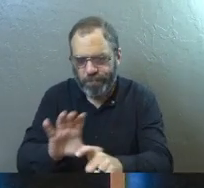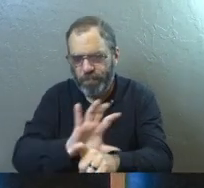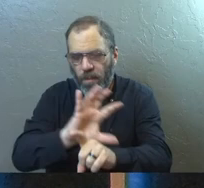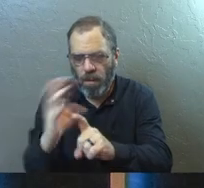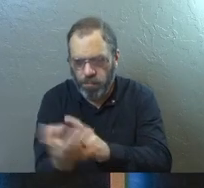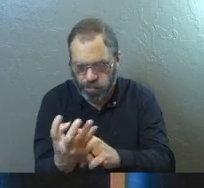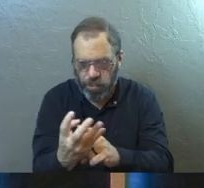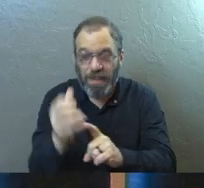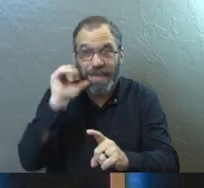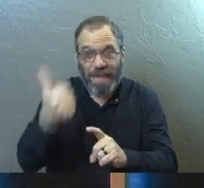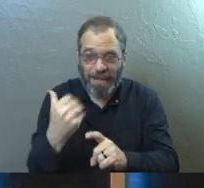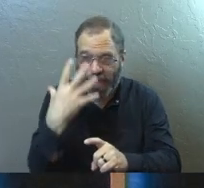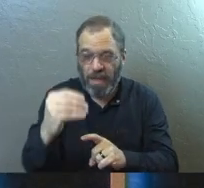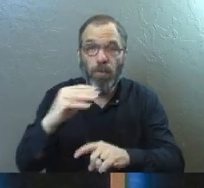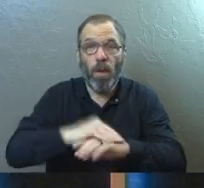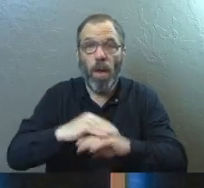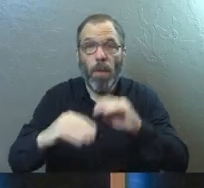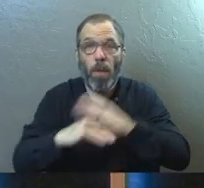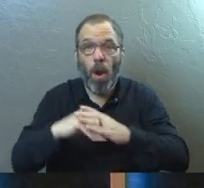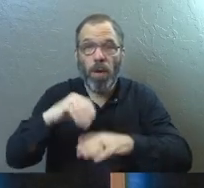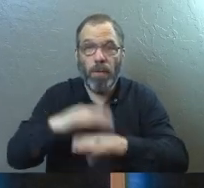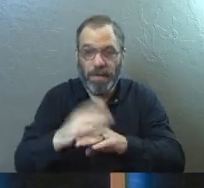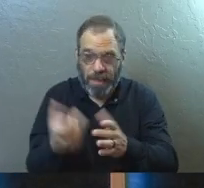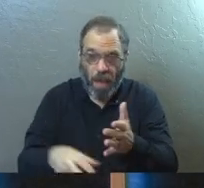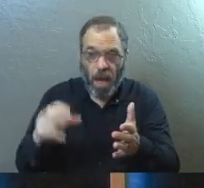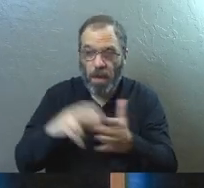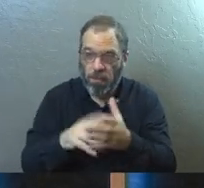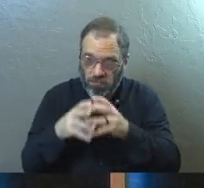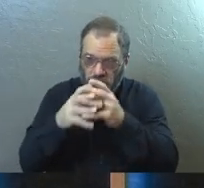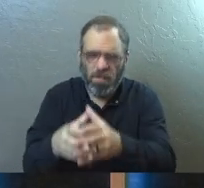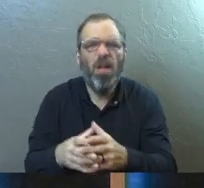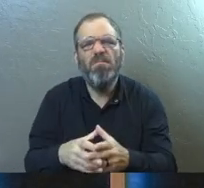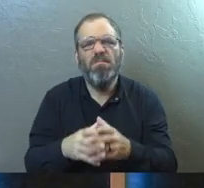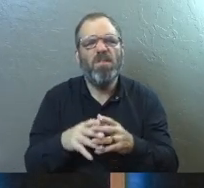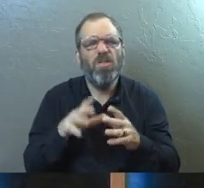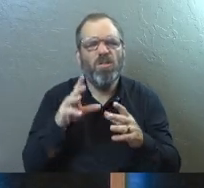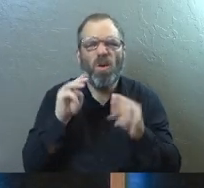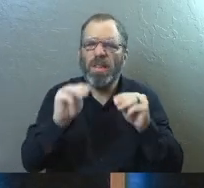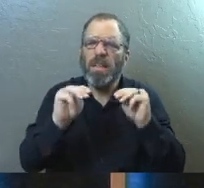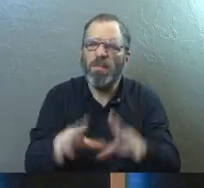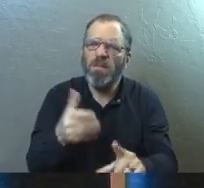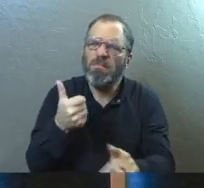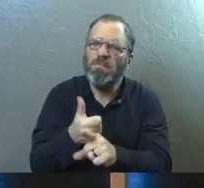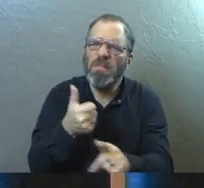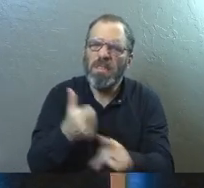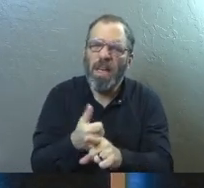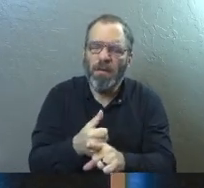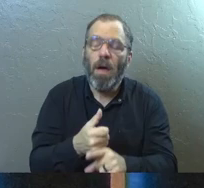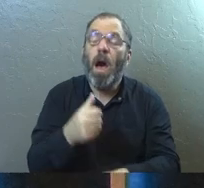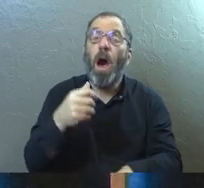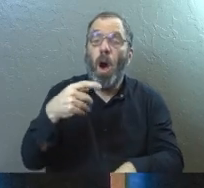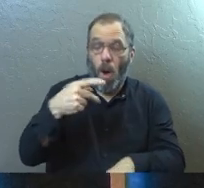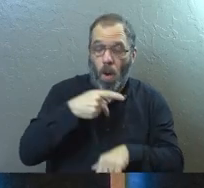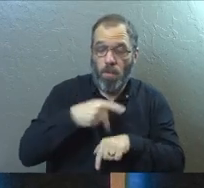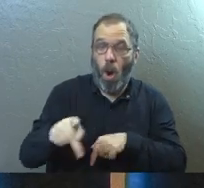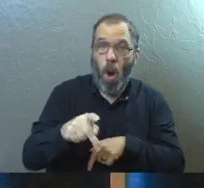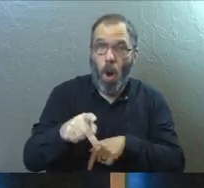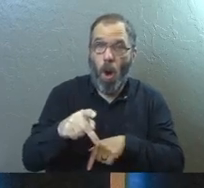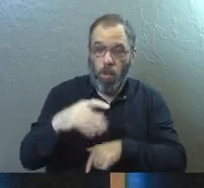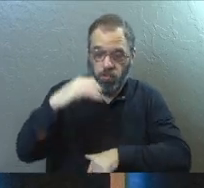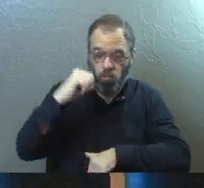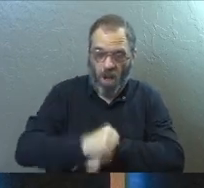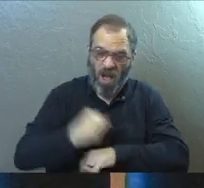town. And the next day he left with Barnabas for Derby. So that's kind of a miracle all on its own. He got stoned